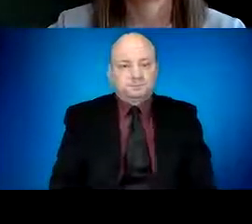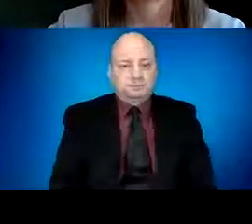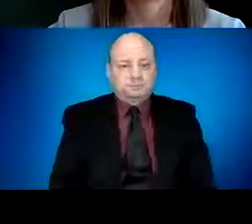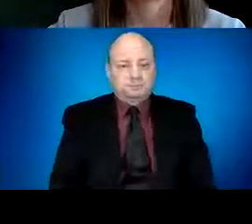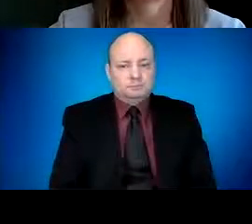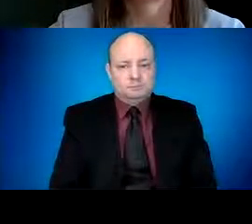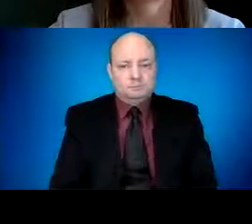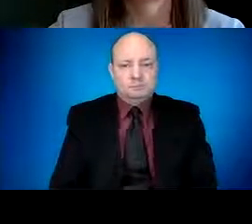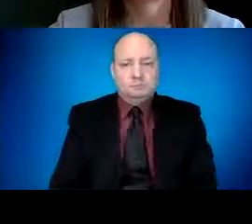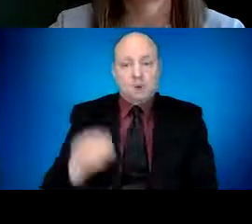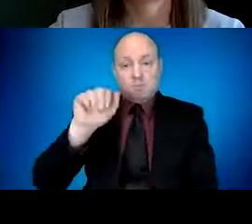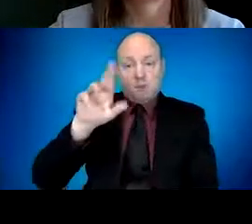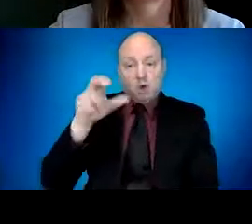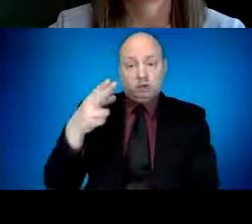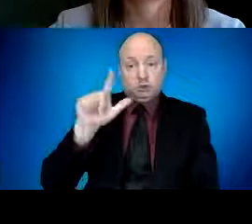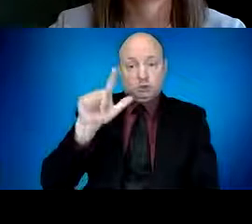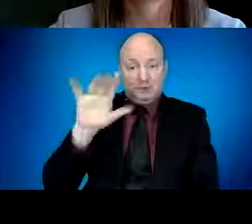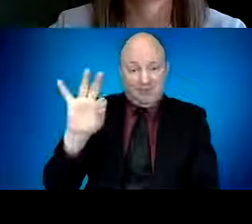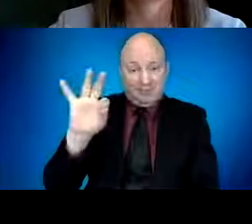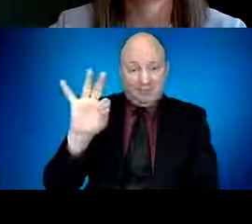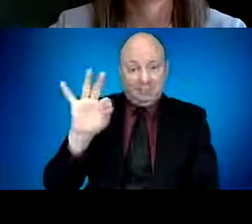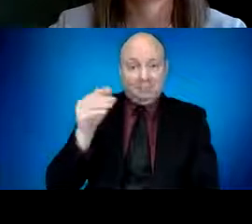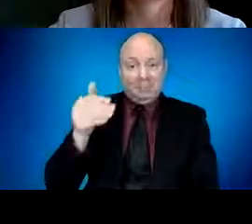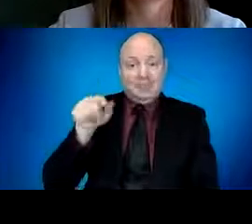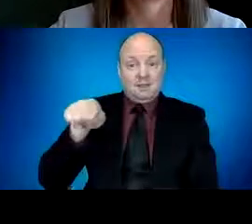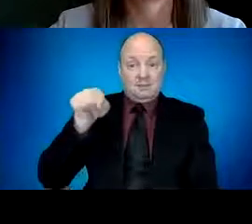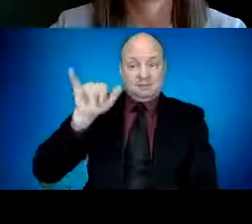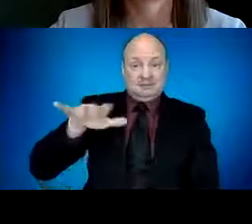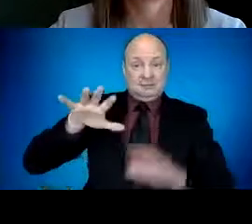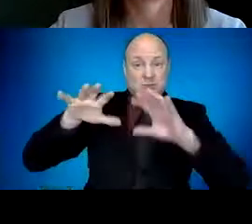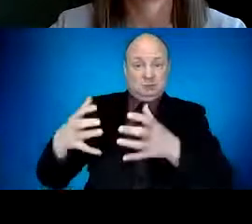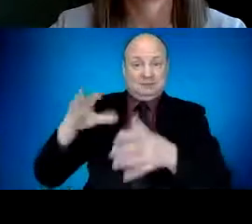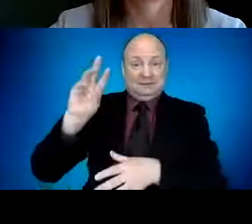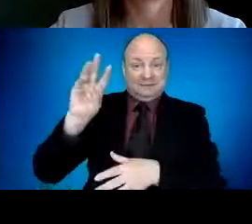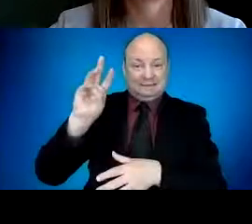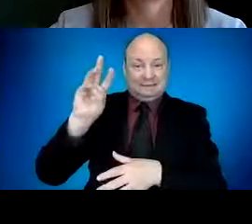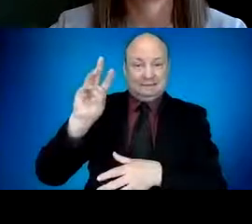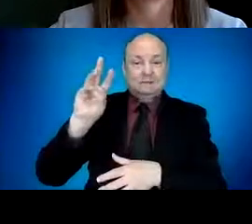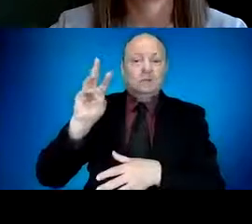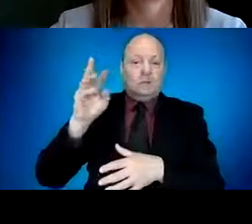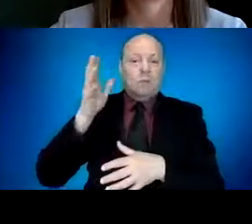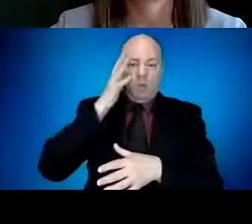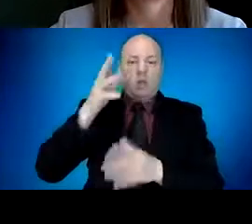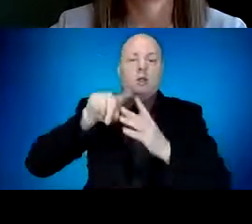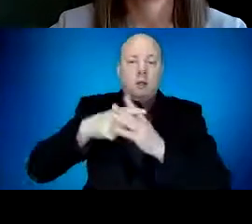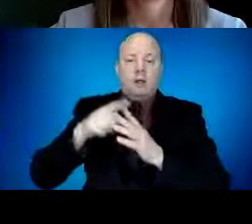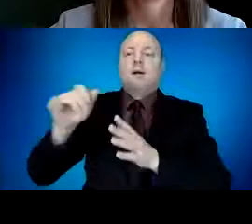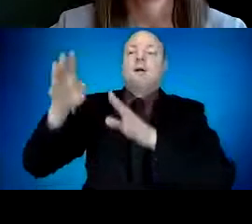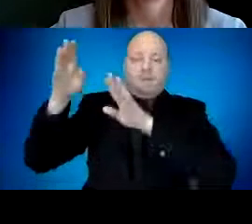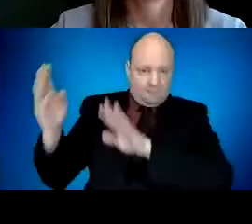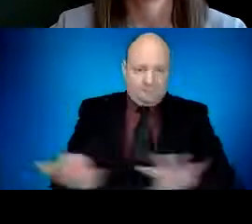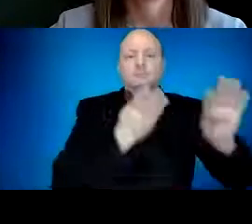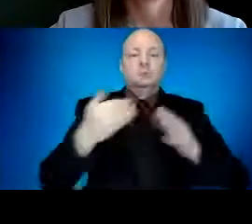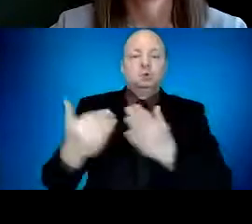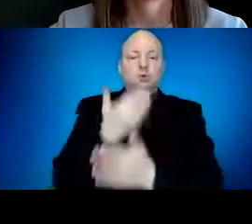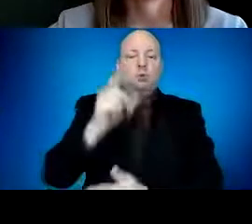Group 6 will be eligible to get vaccinated statewide. As you know, Group 6 includes as many as 800,000 people, ranging from